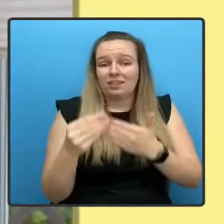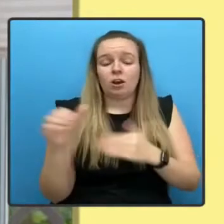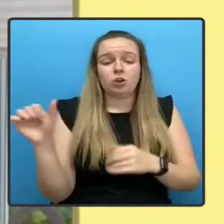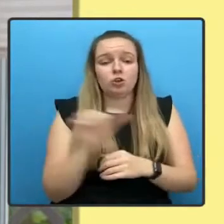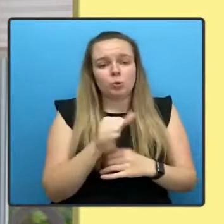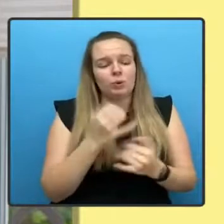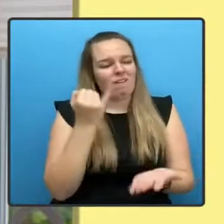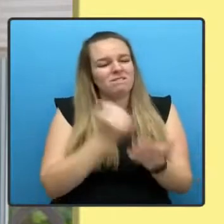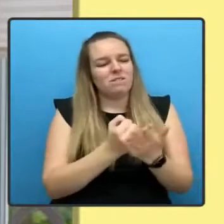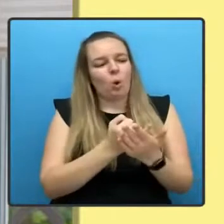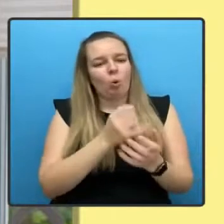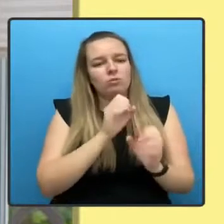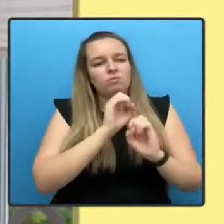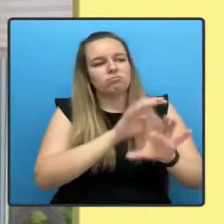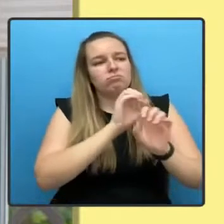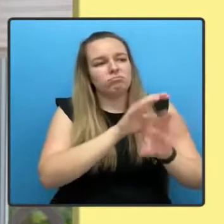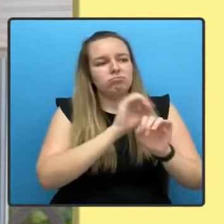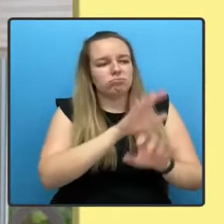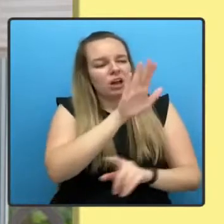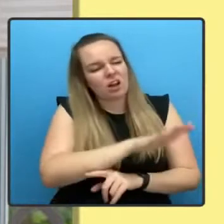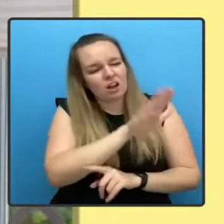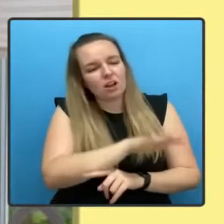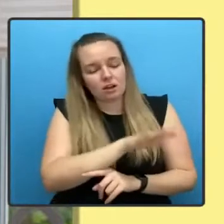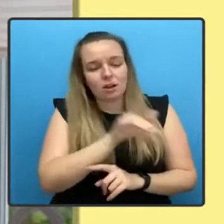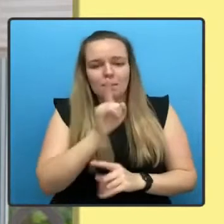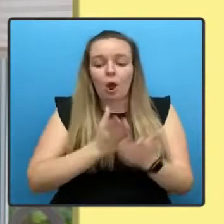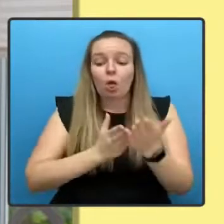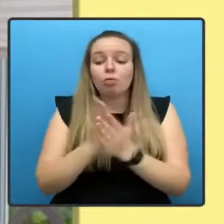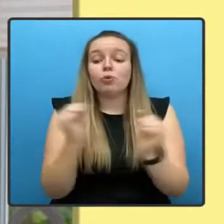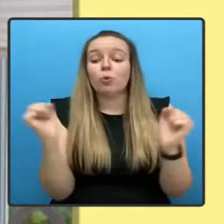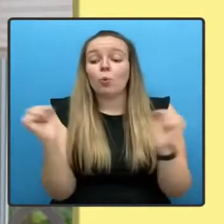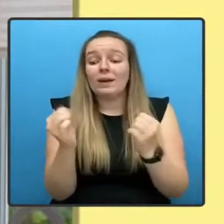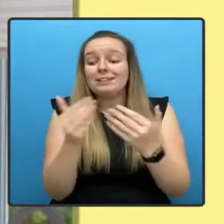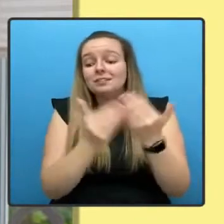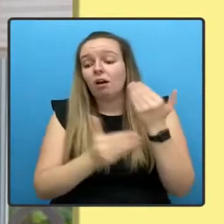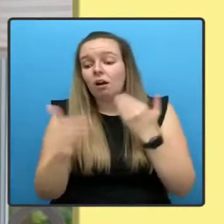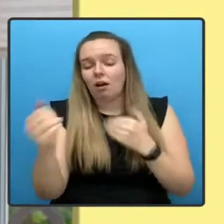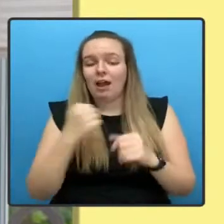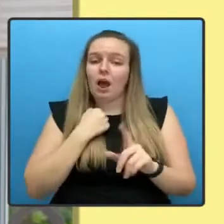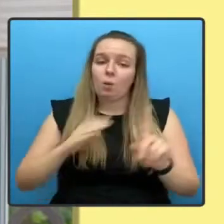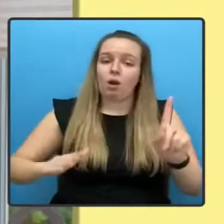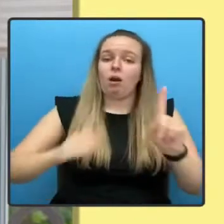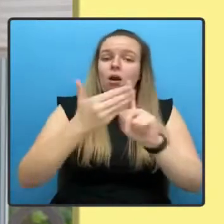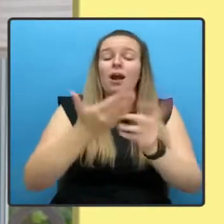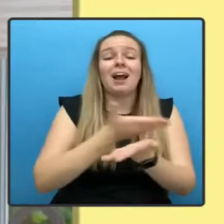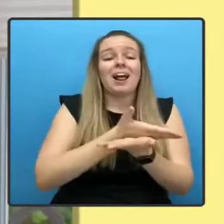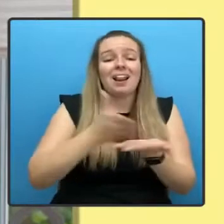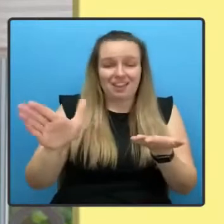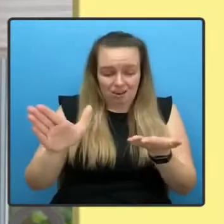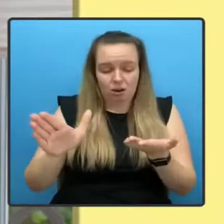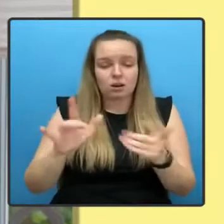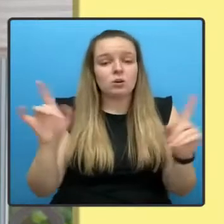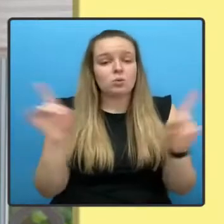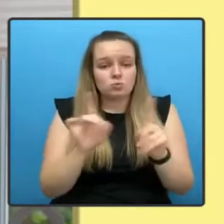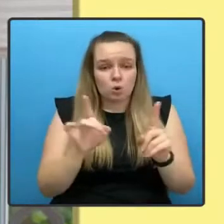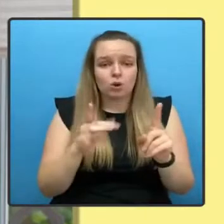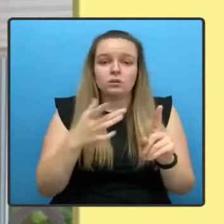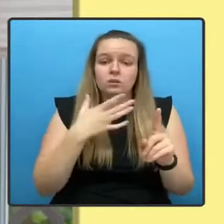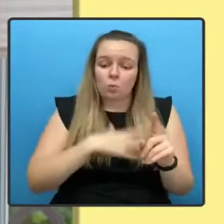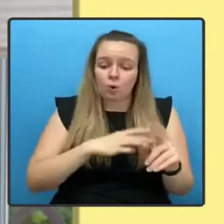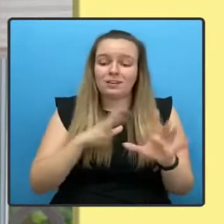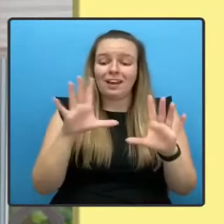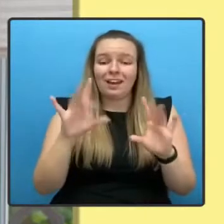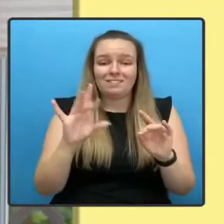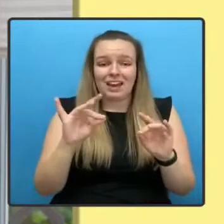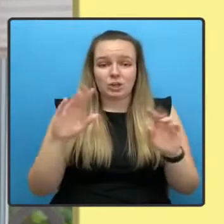as we head into winter, our objective is clear. It is to get and keep infection down while keeping our